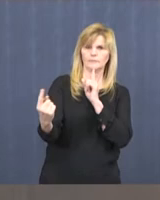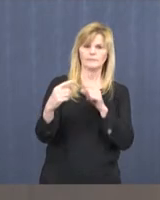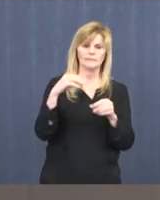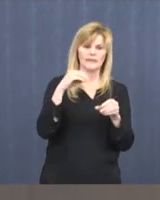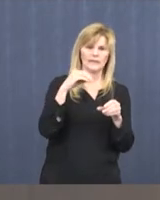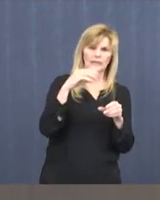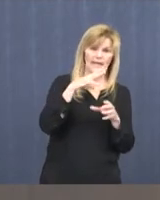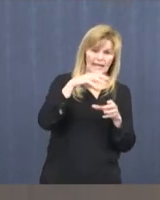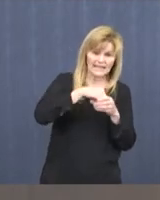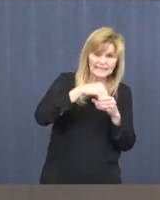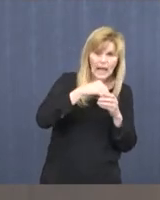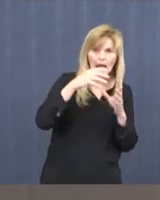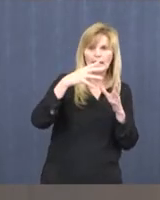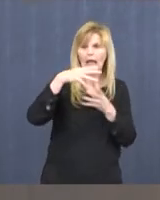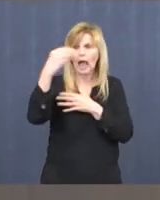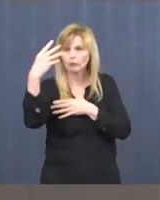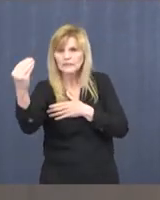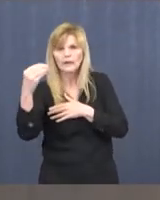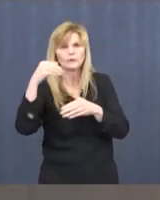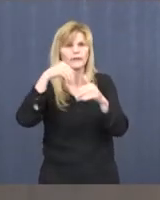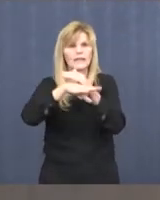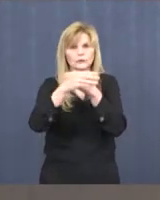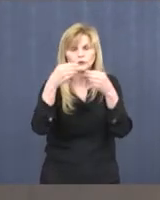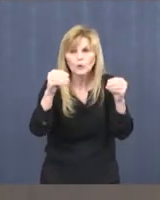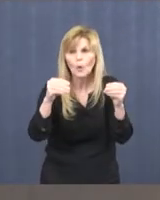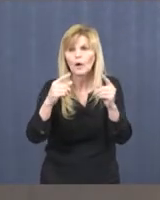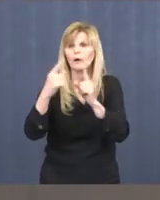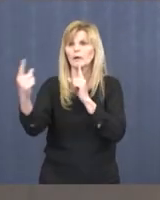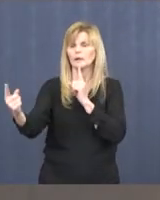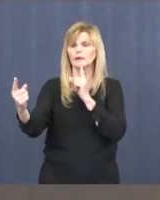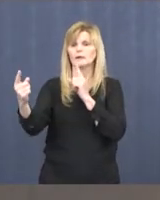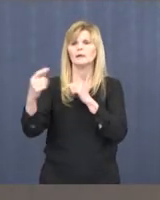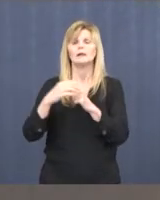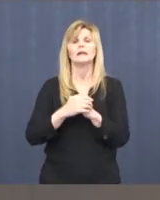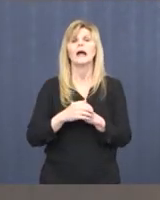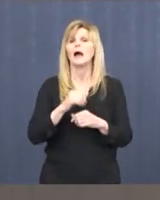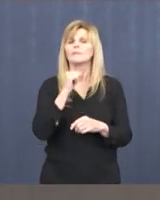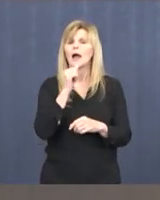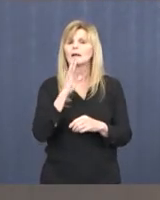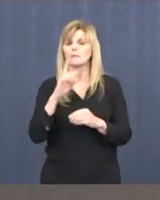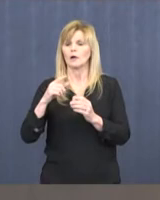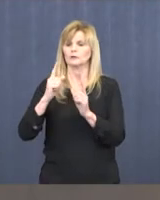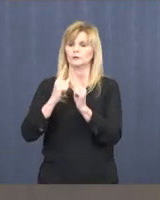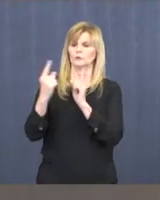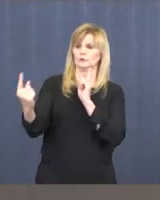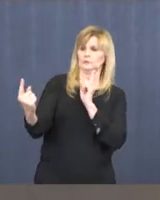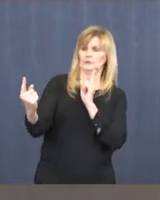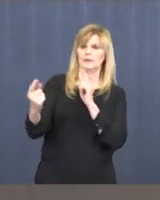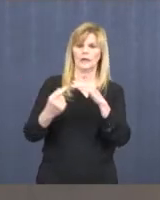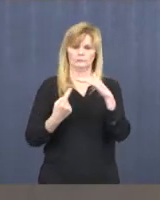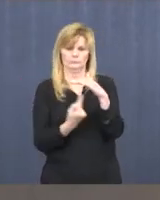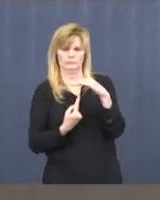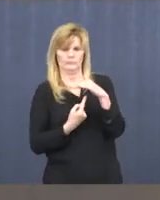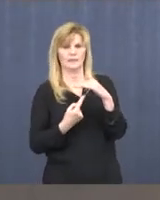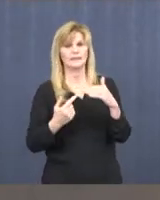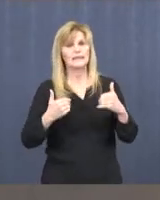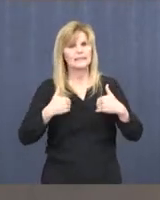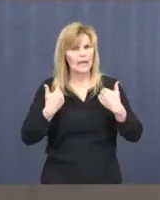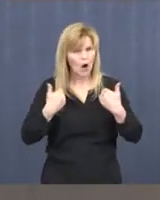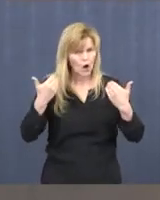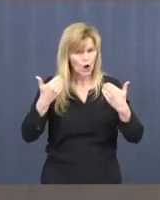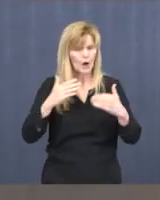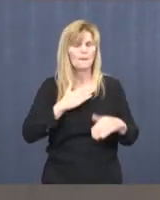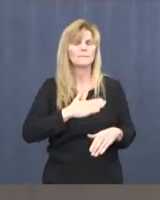-inclusive. Social distancing is not the same as social isolation. We're especially asking the younger people to